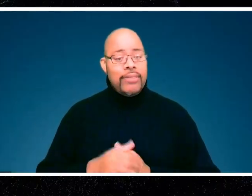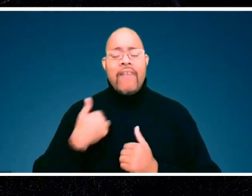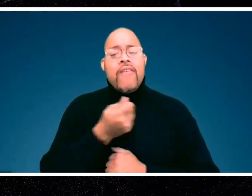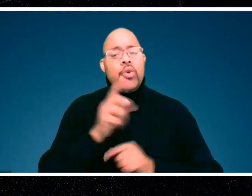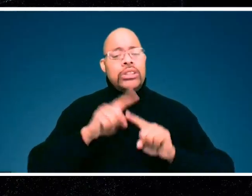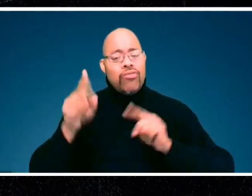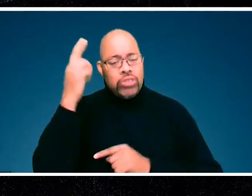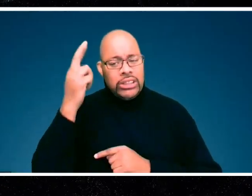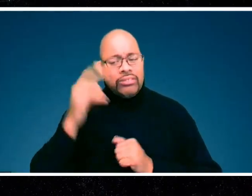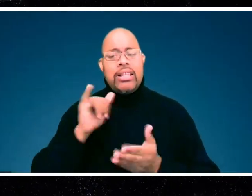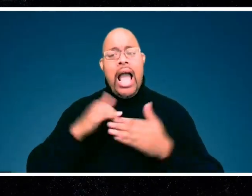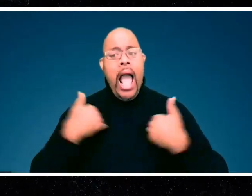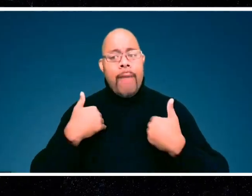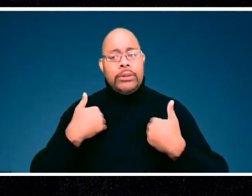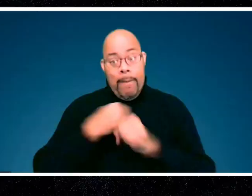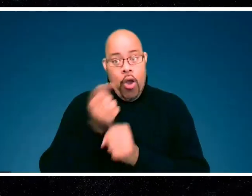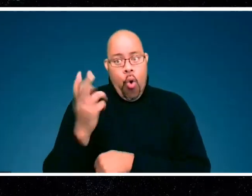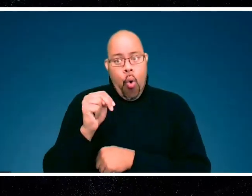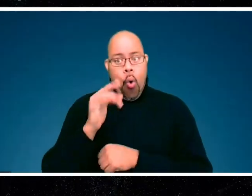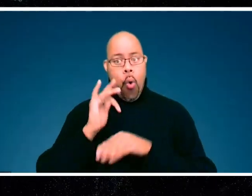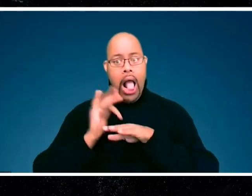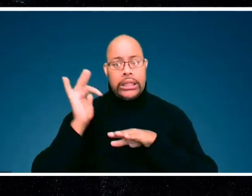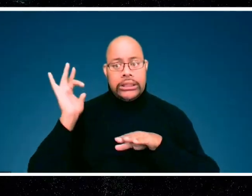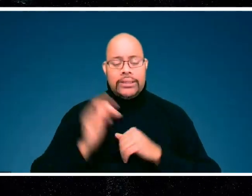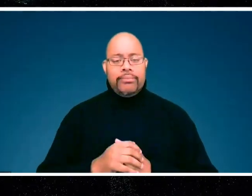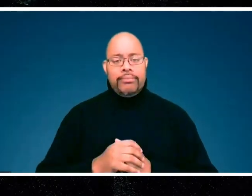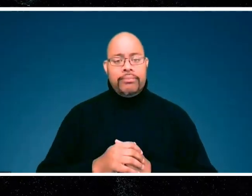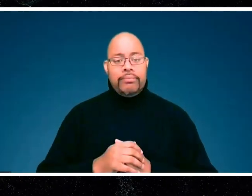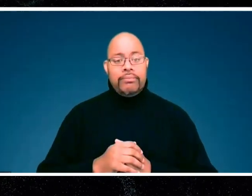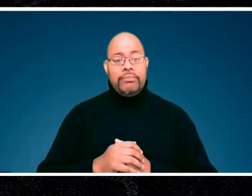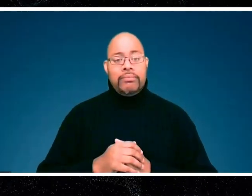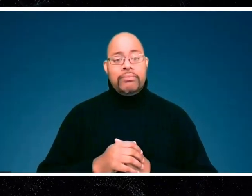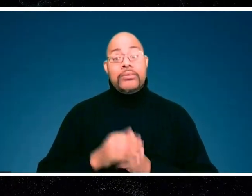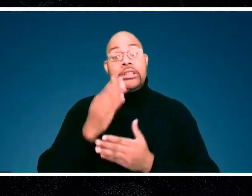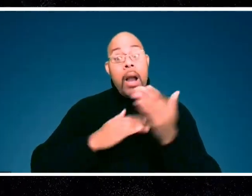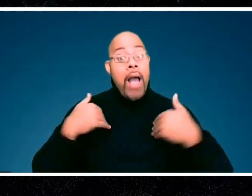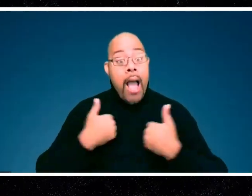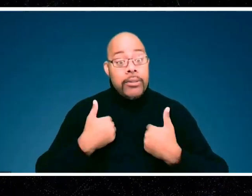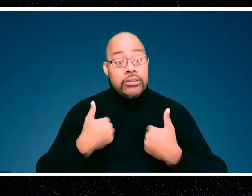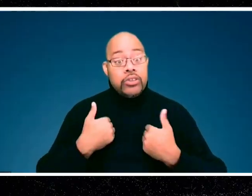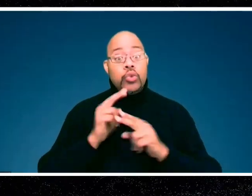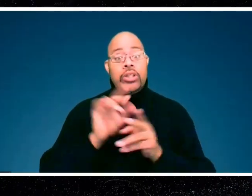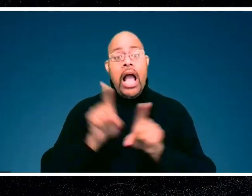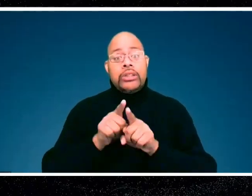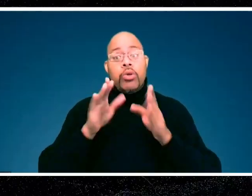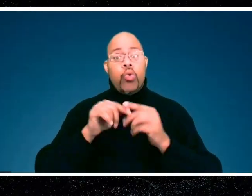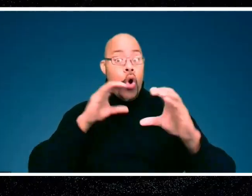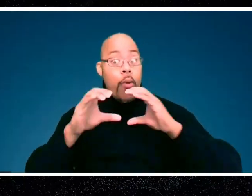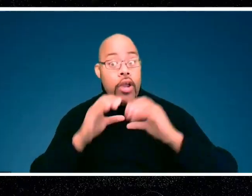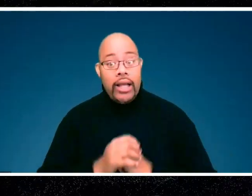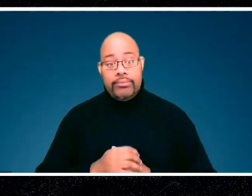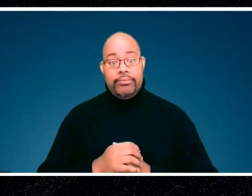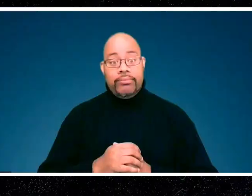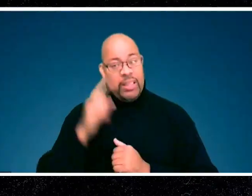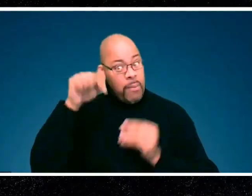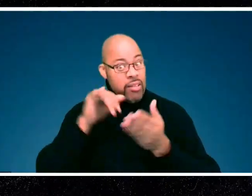reasons that animals make their own light, and it could be one of few. Some animals will use it as a way to communicate. And if you think about